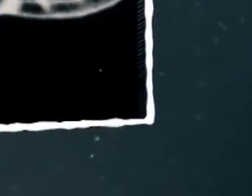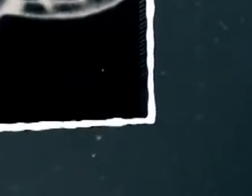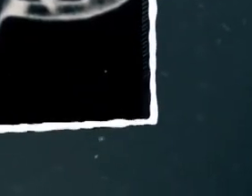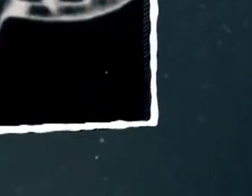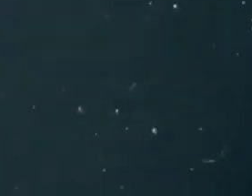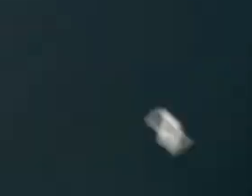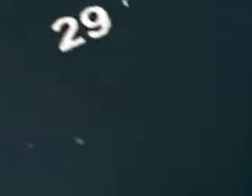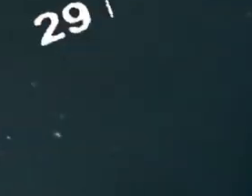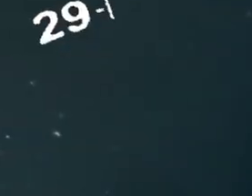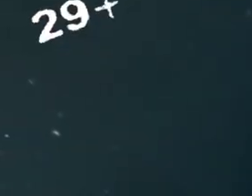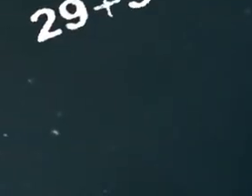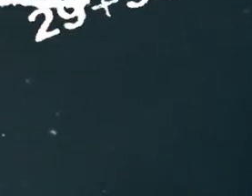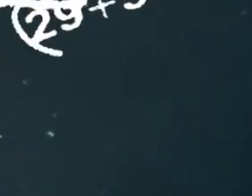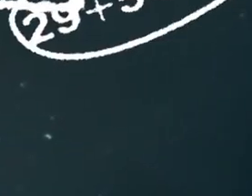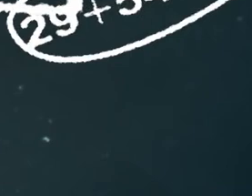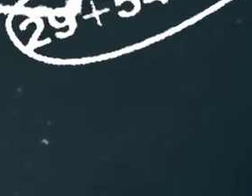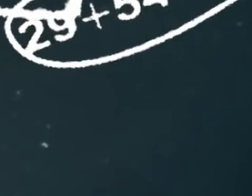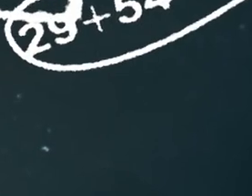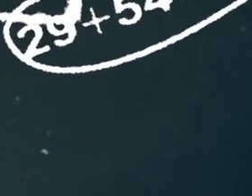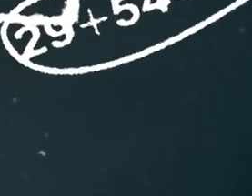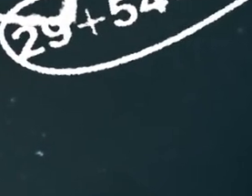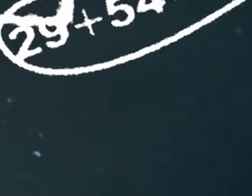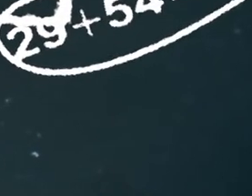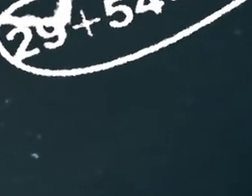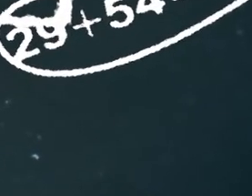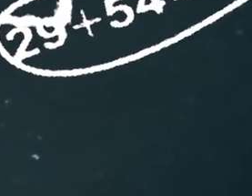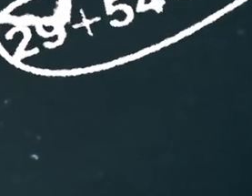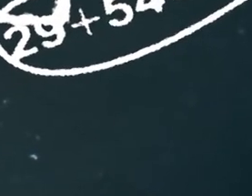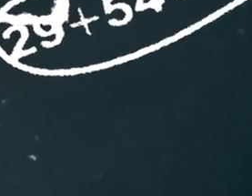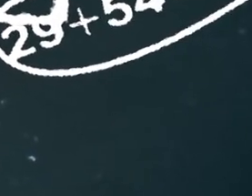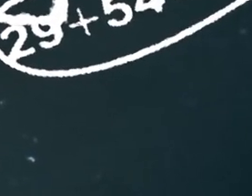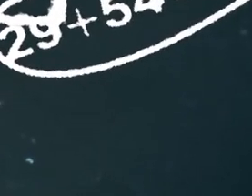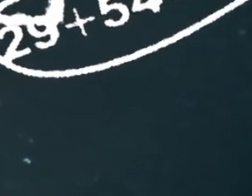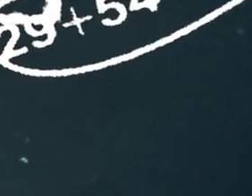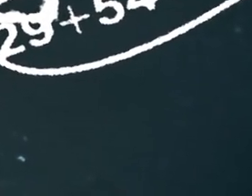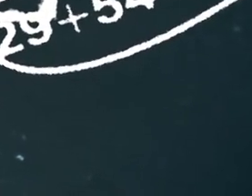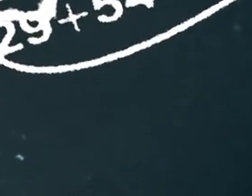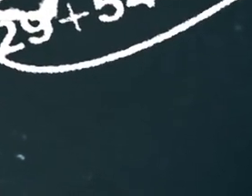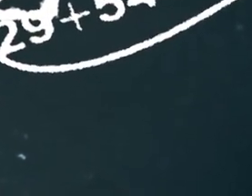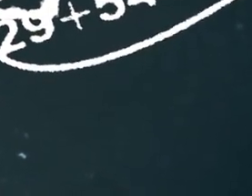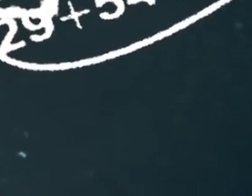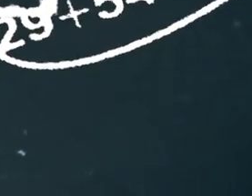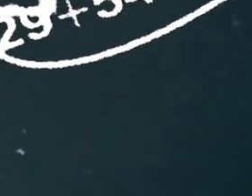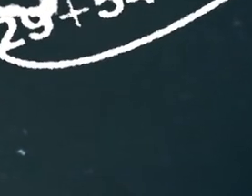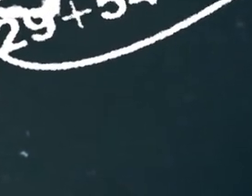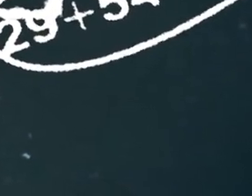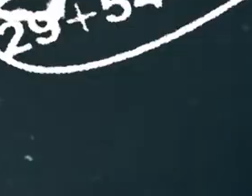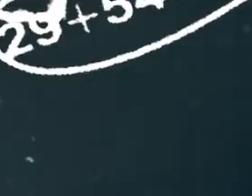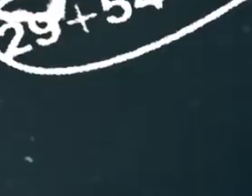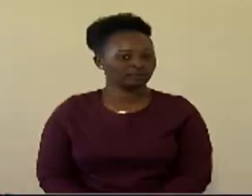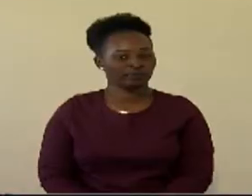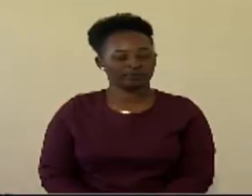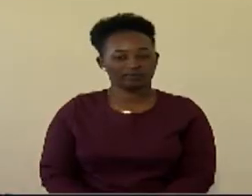Welcome to Study Time, a televised home learning program produced by Rwanda Education Board.